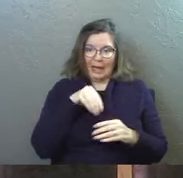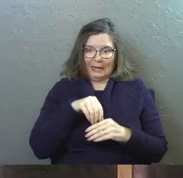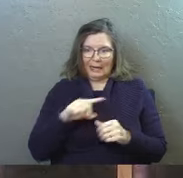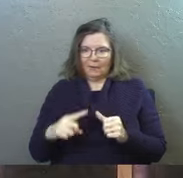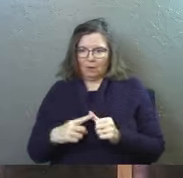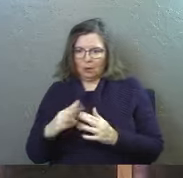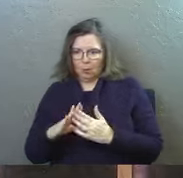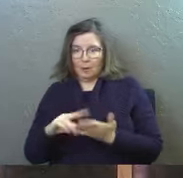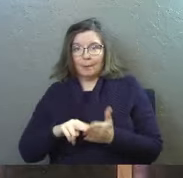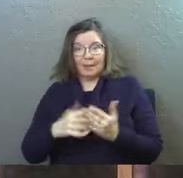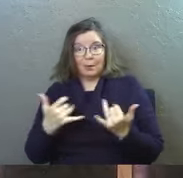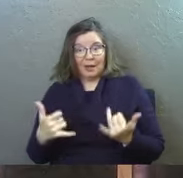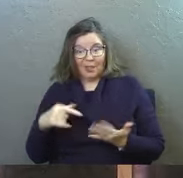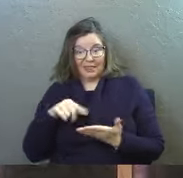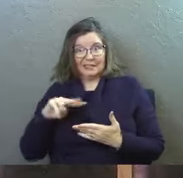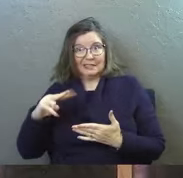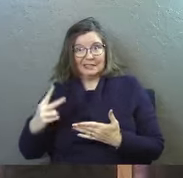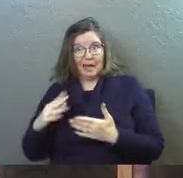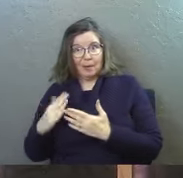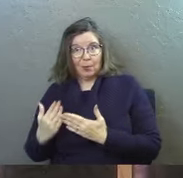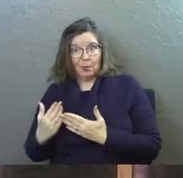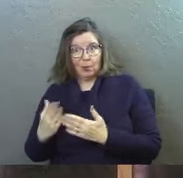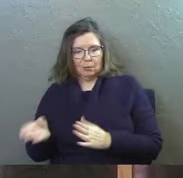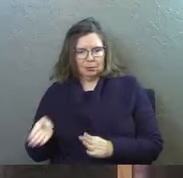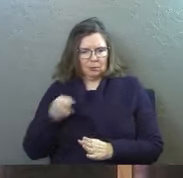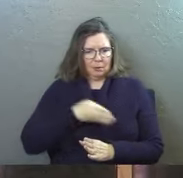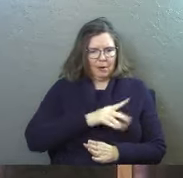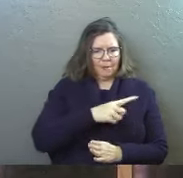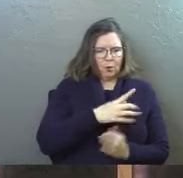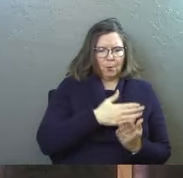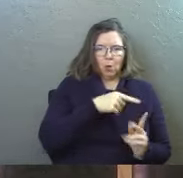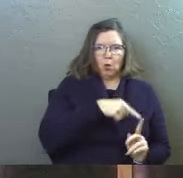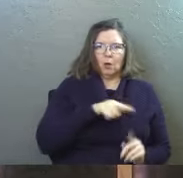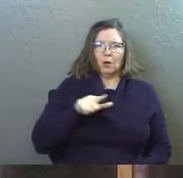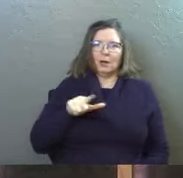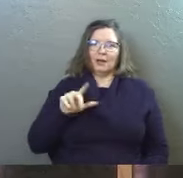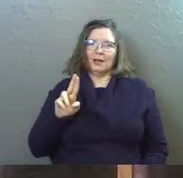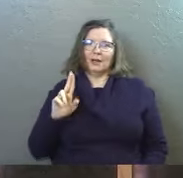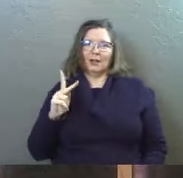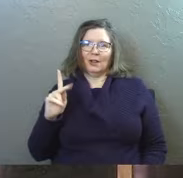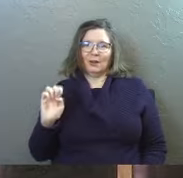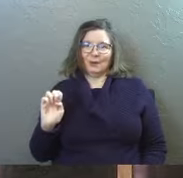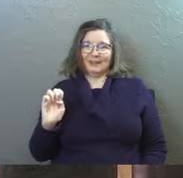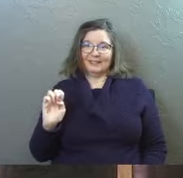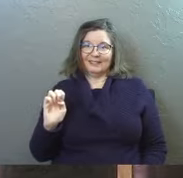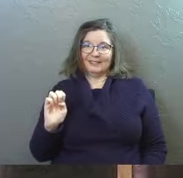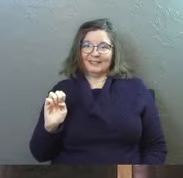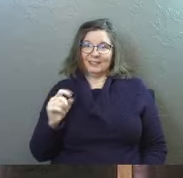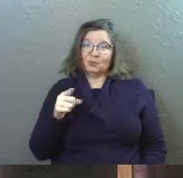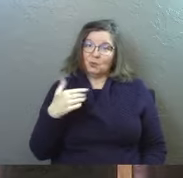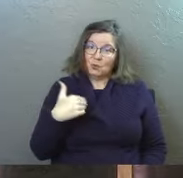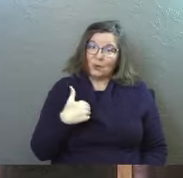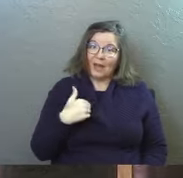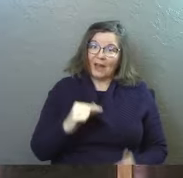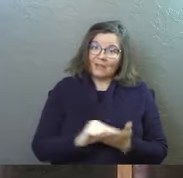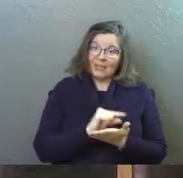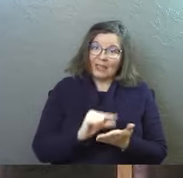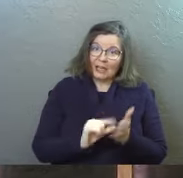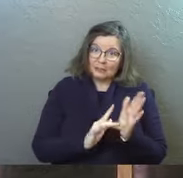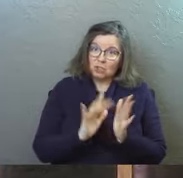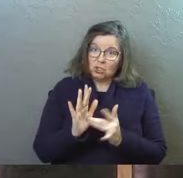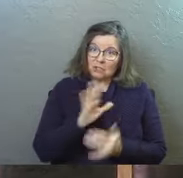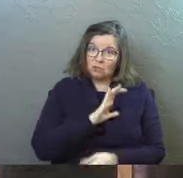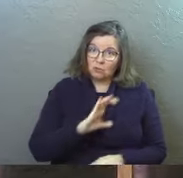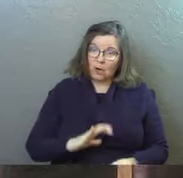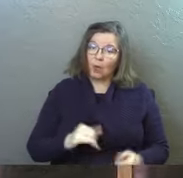in his first book, right? What's his first book? Luke. So you've got the Gospels of